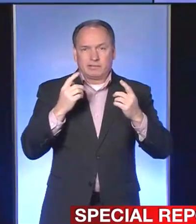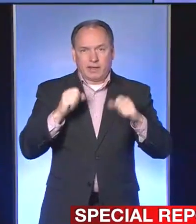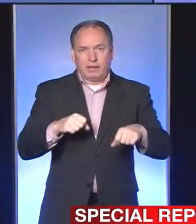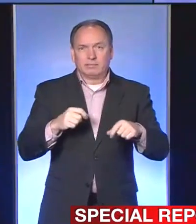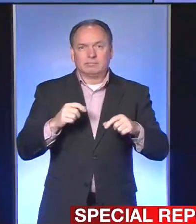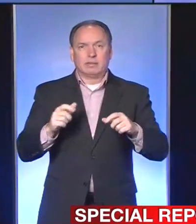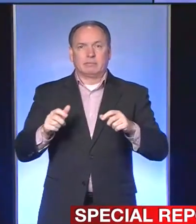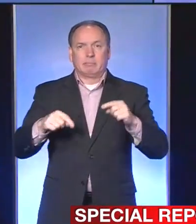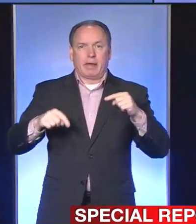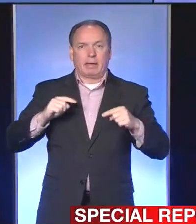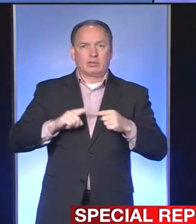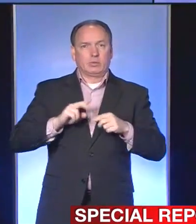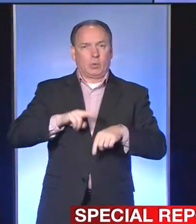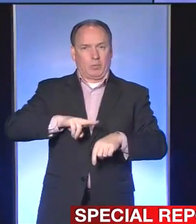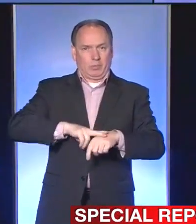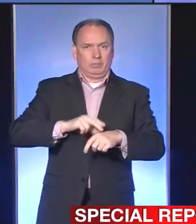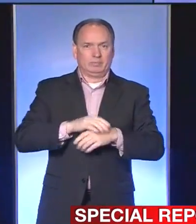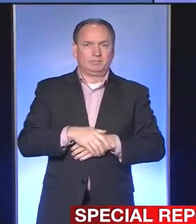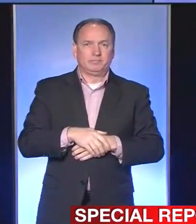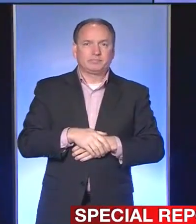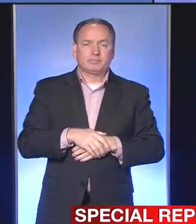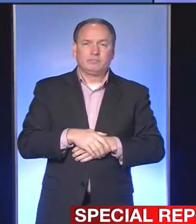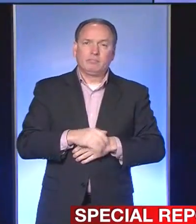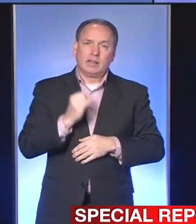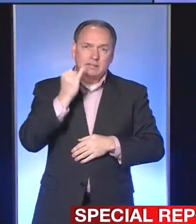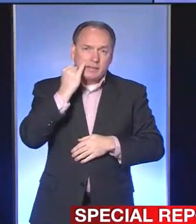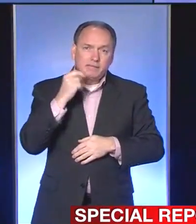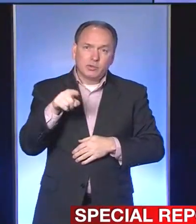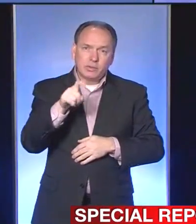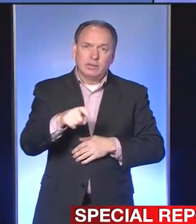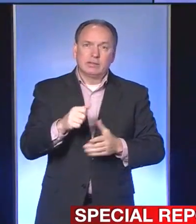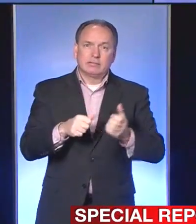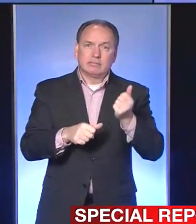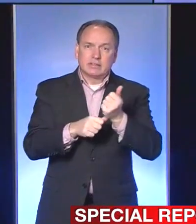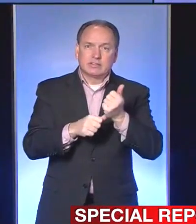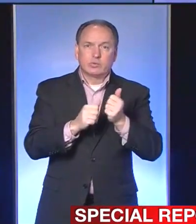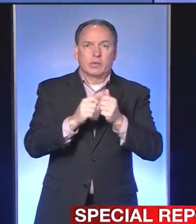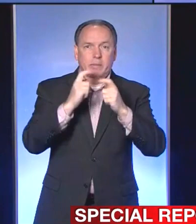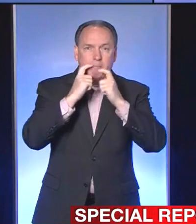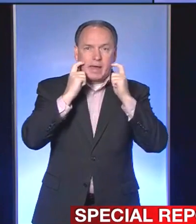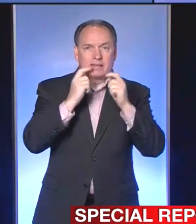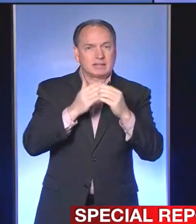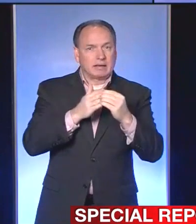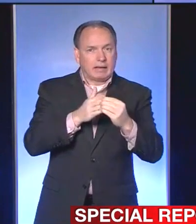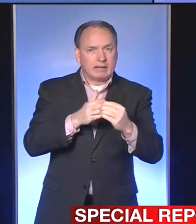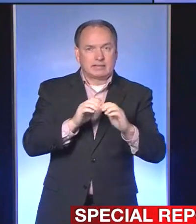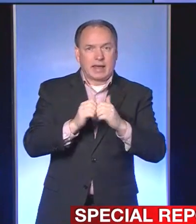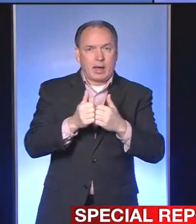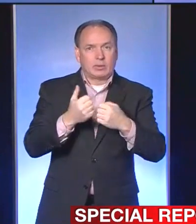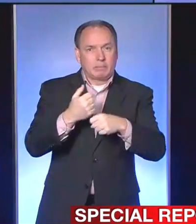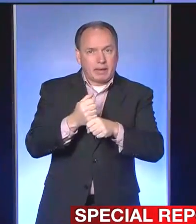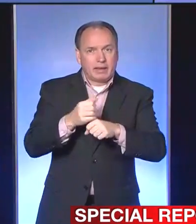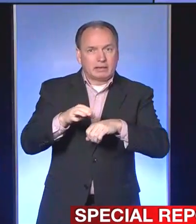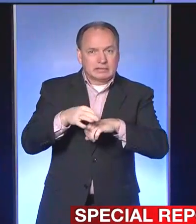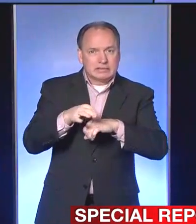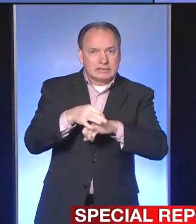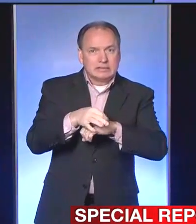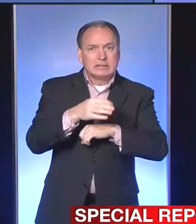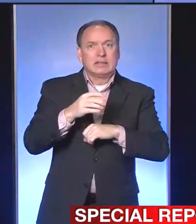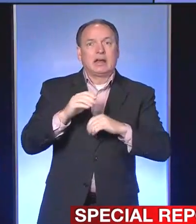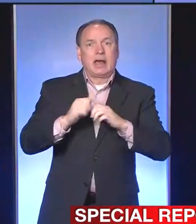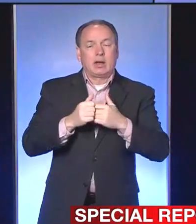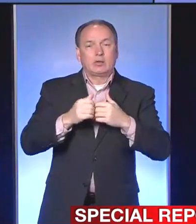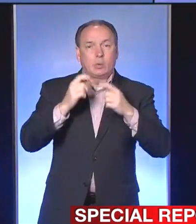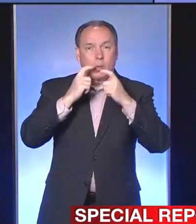sense of normal. So if you need assistance with mask guidance, how to make them, how to wear them,